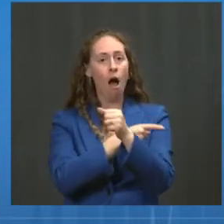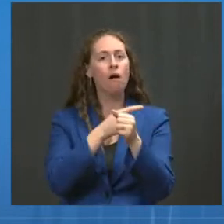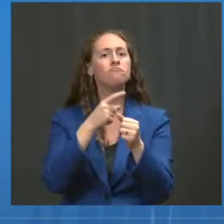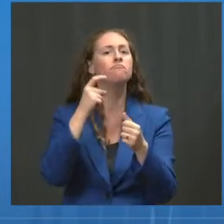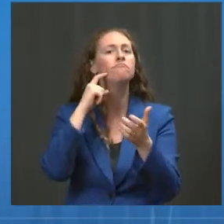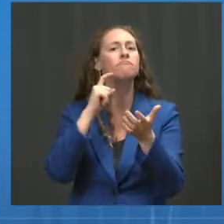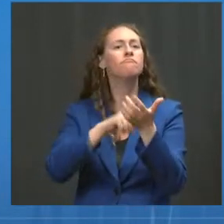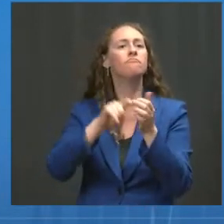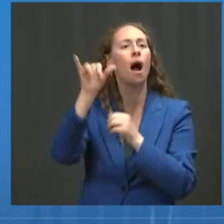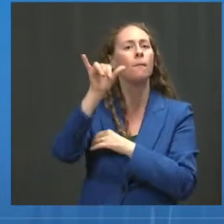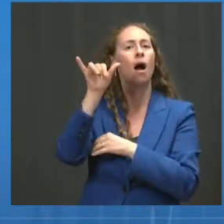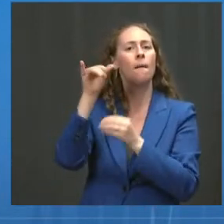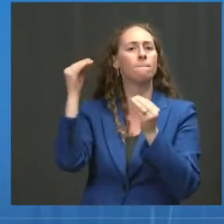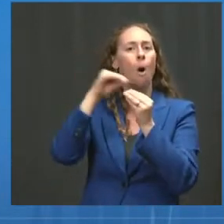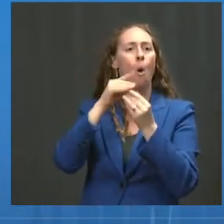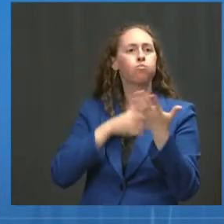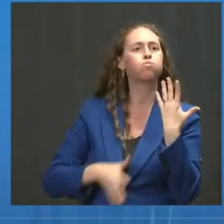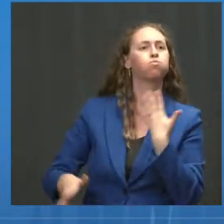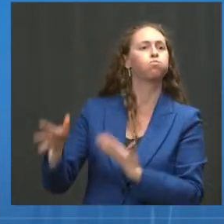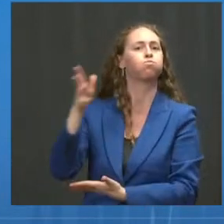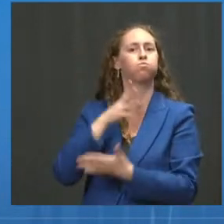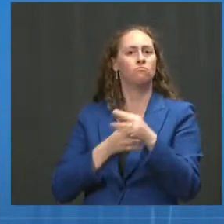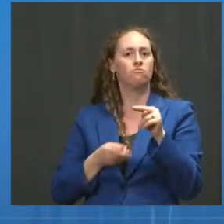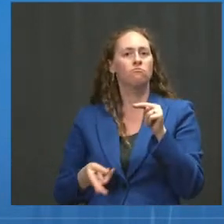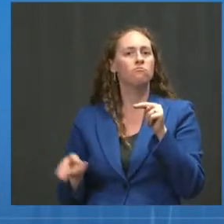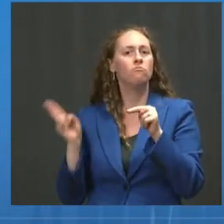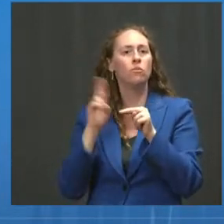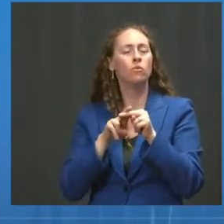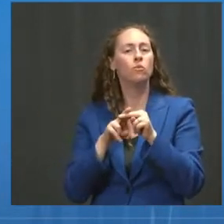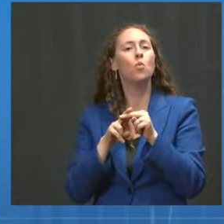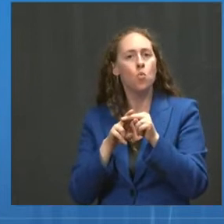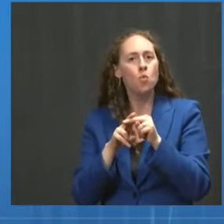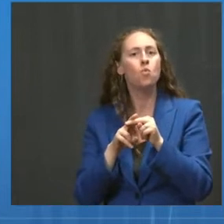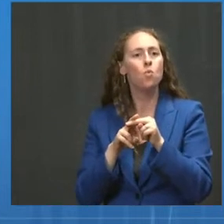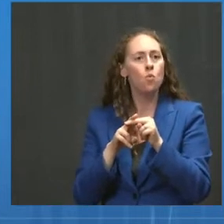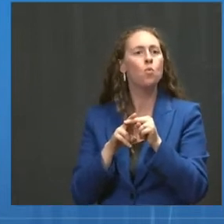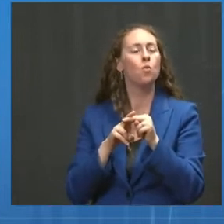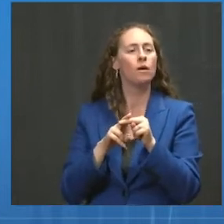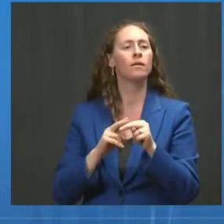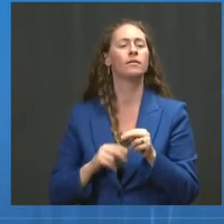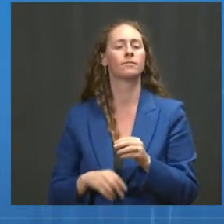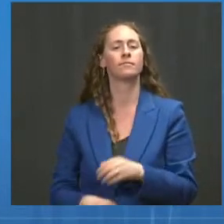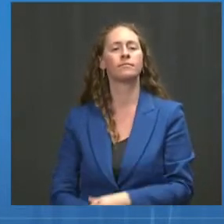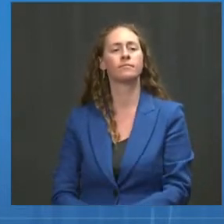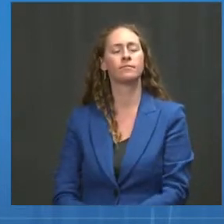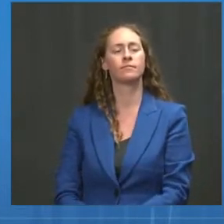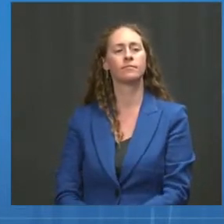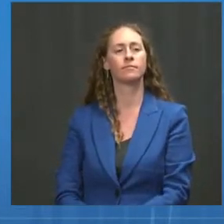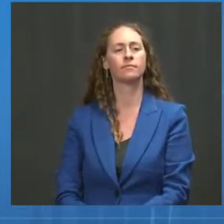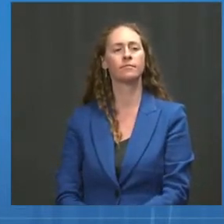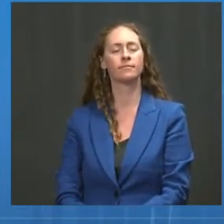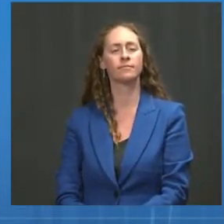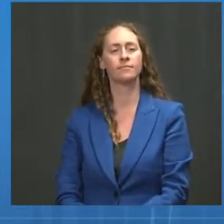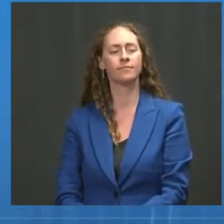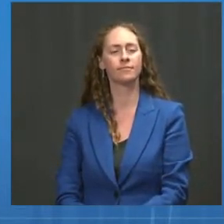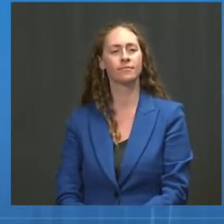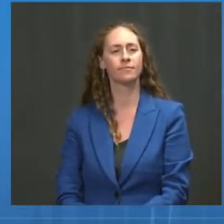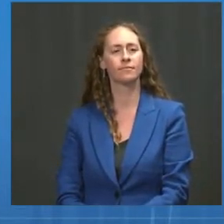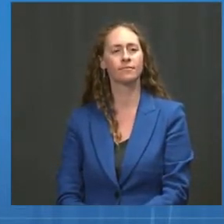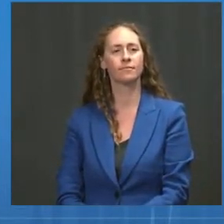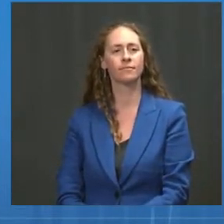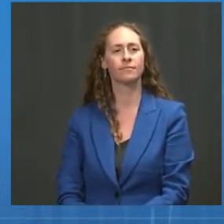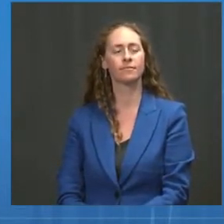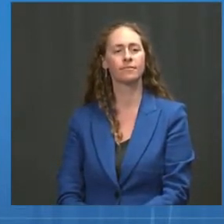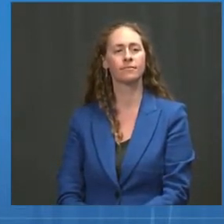-fold increase, that it is conceivable that that would be important in lowering the level of virus in the nasopharynx,